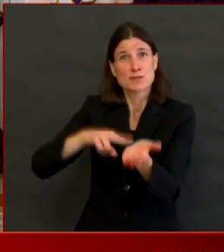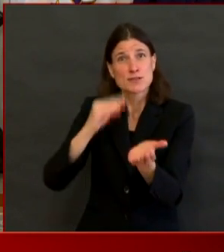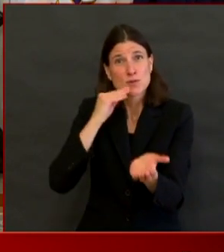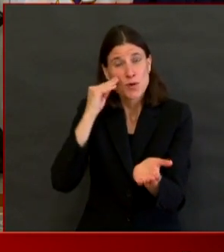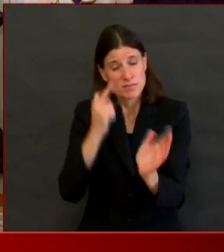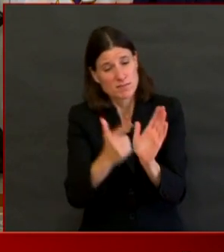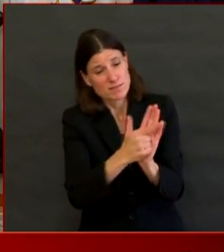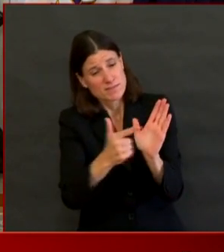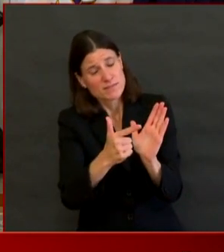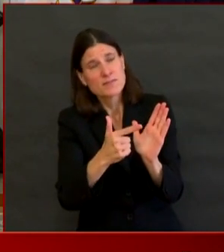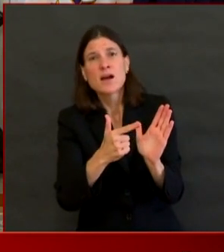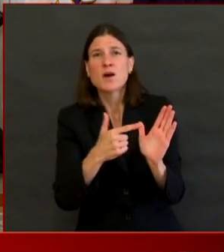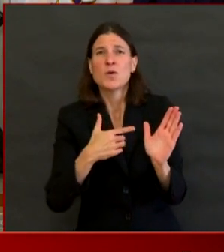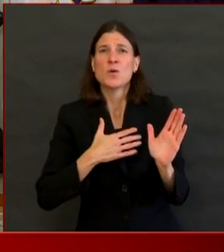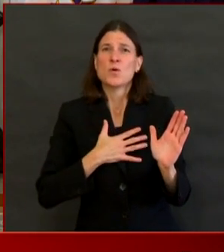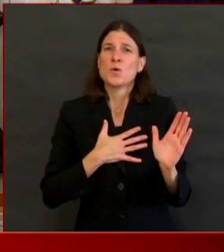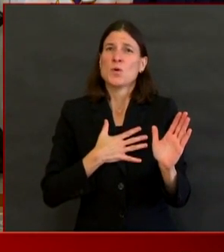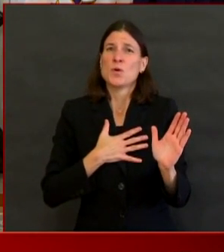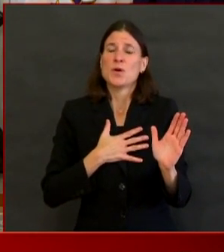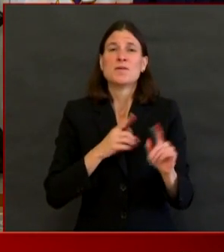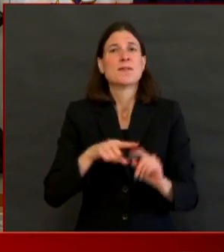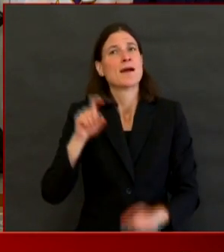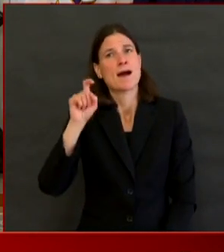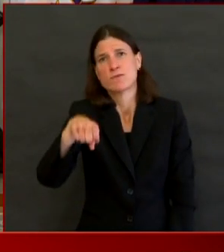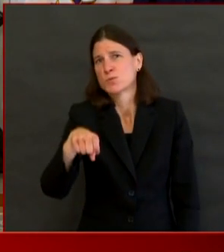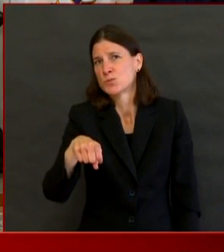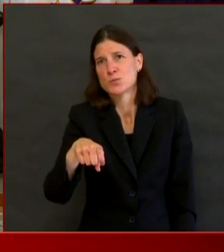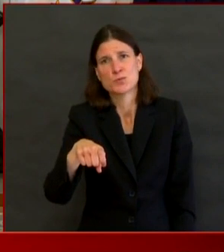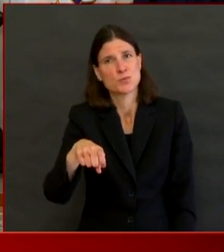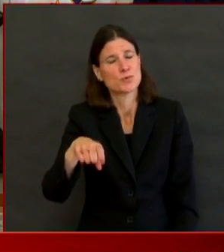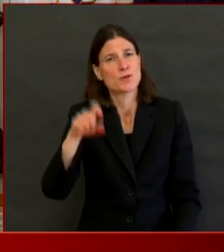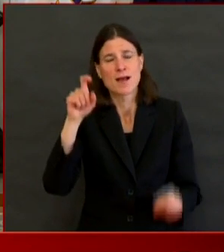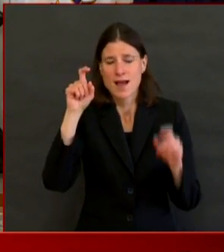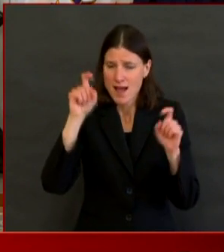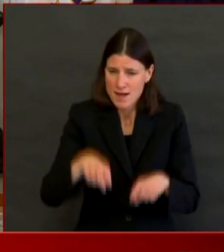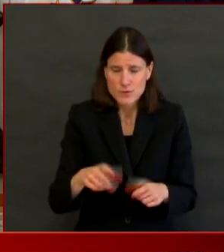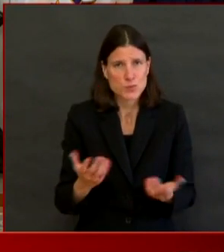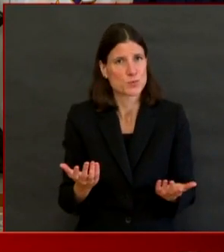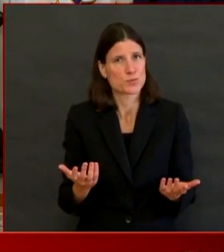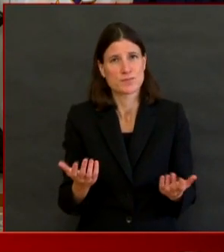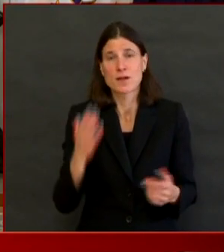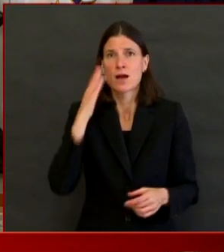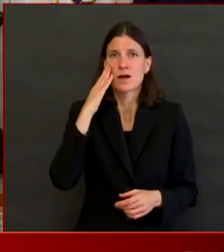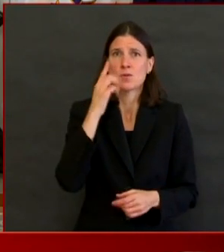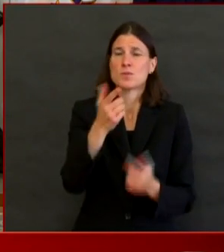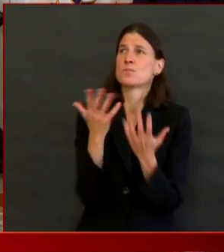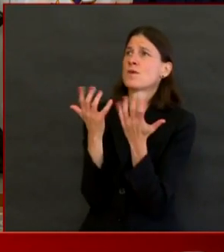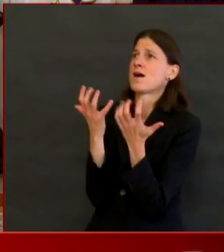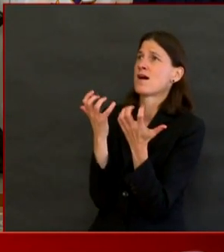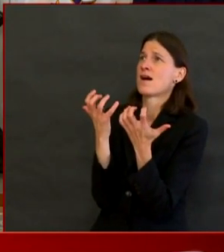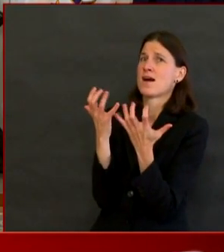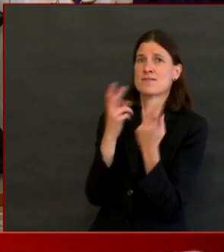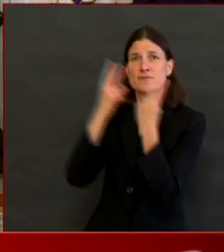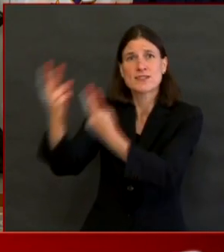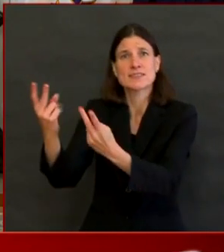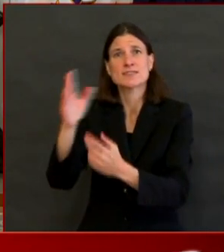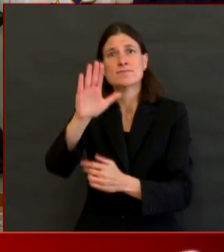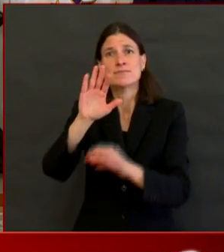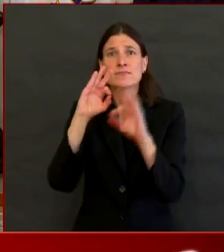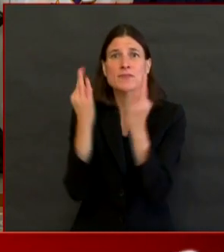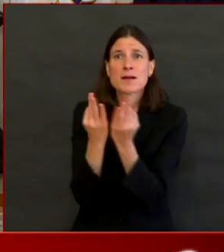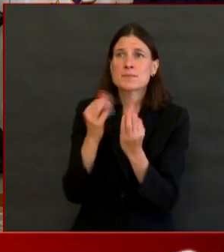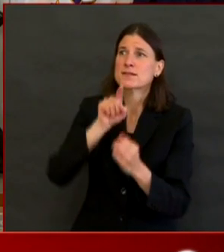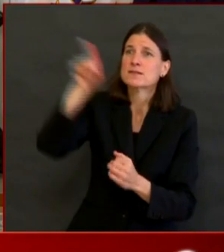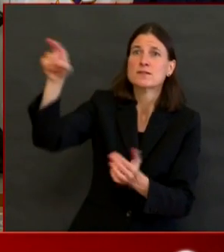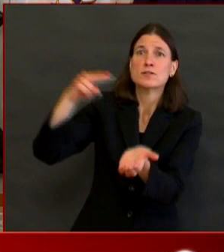People want to be with their loved ones all the time, and especially on the holidays. On top